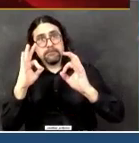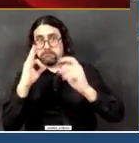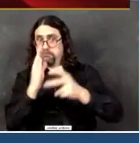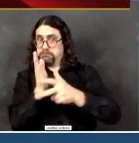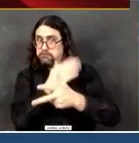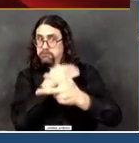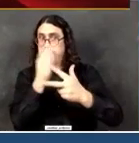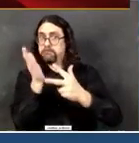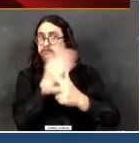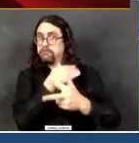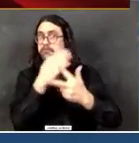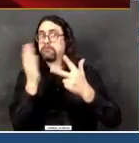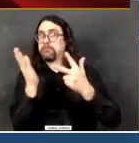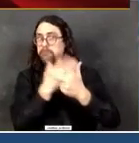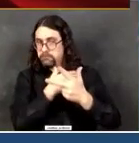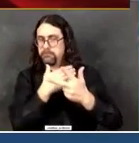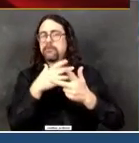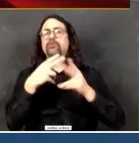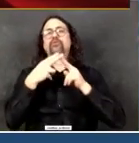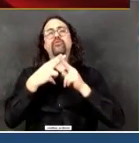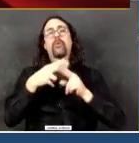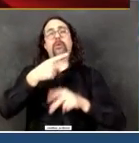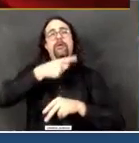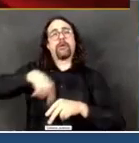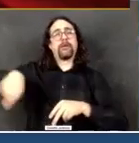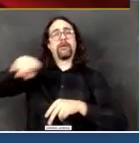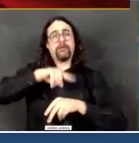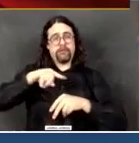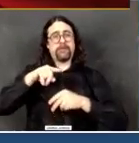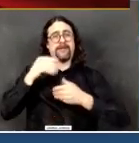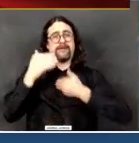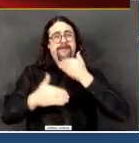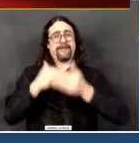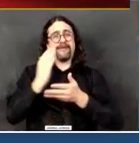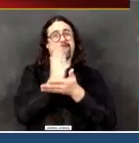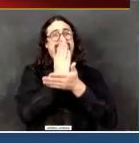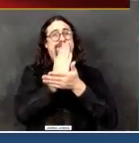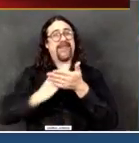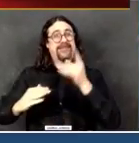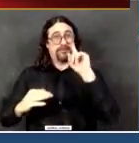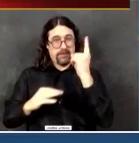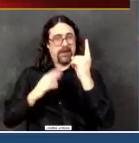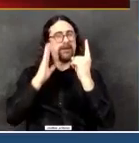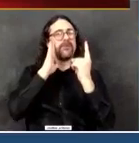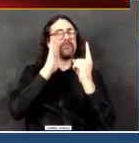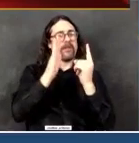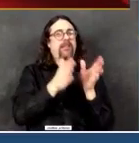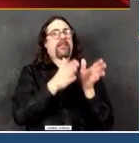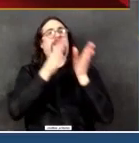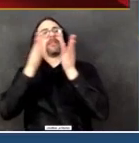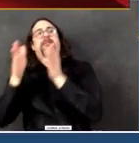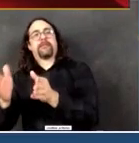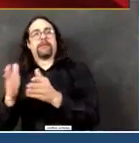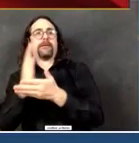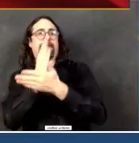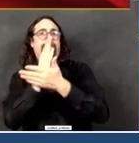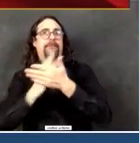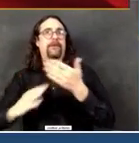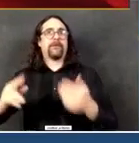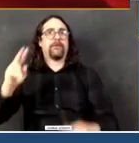important to recognize is that even as recently as a week ago, we were seeing in our hospitals,